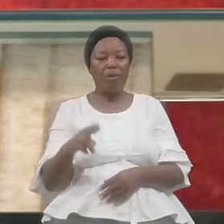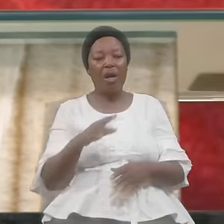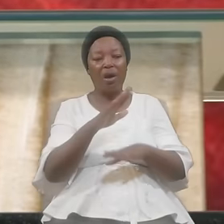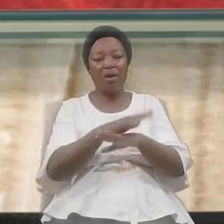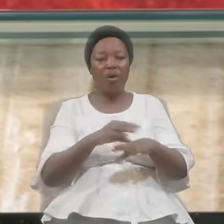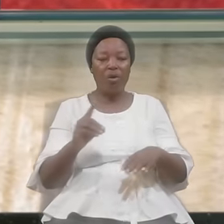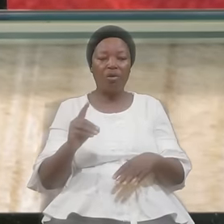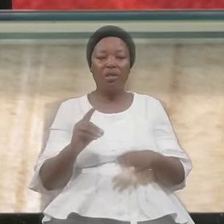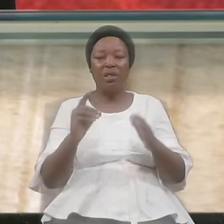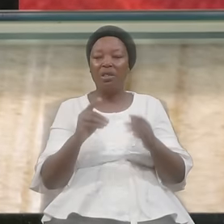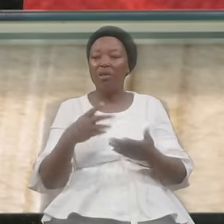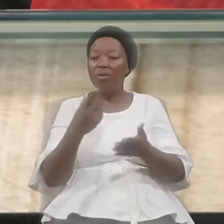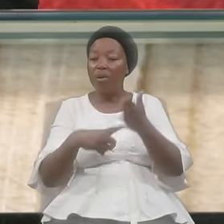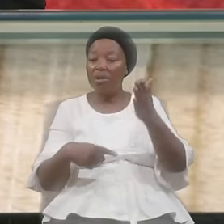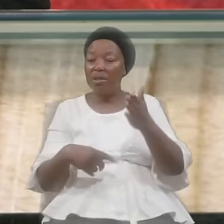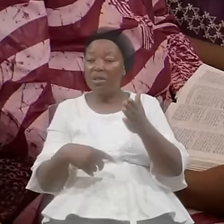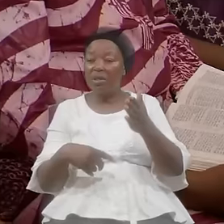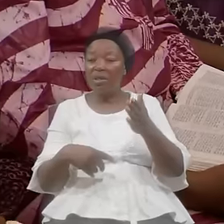Called Tell Me